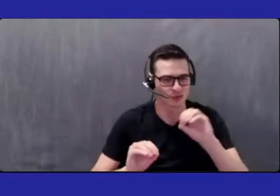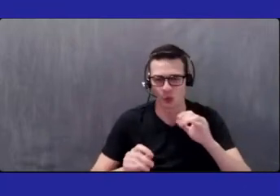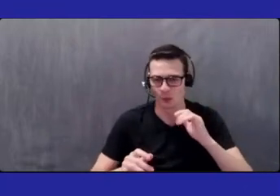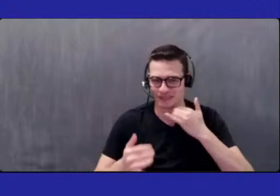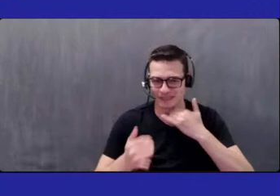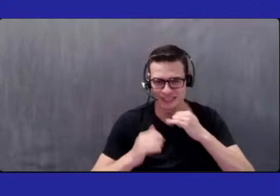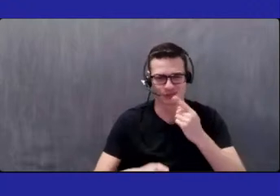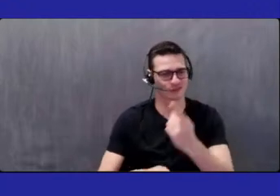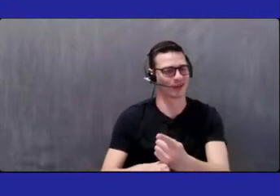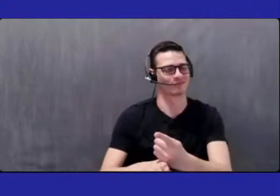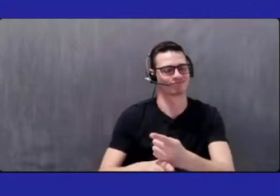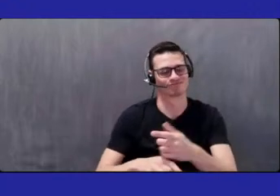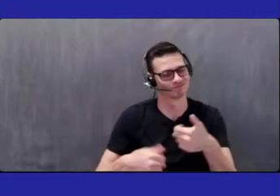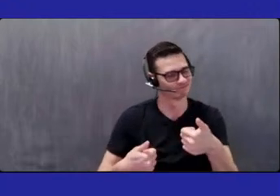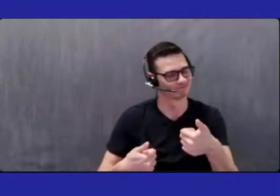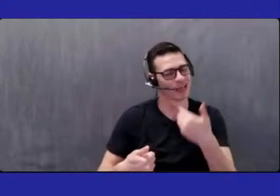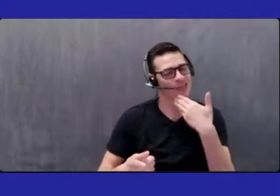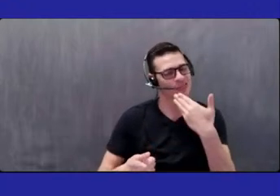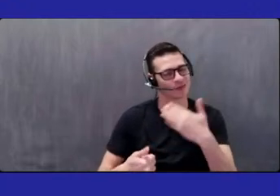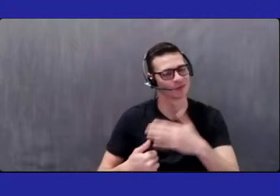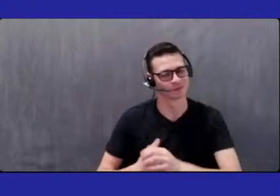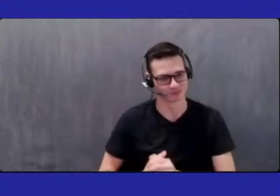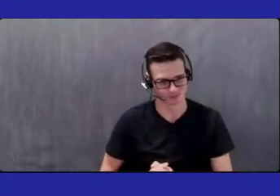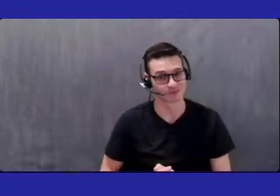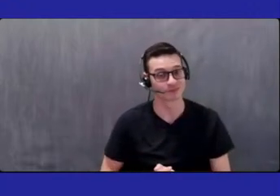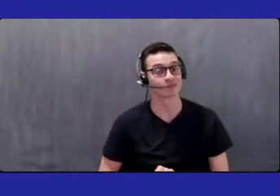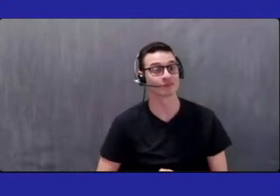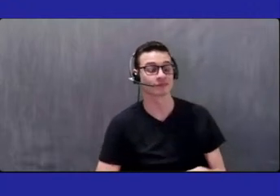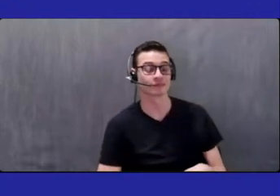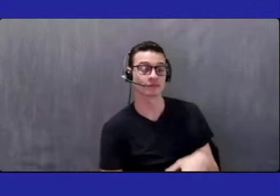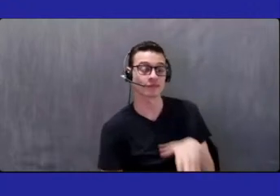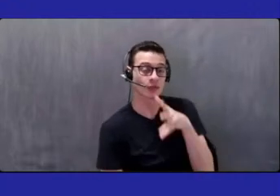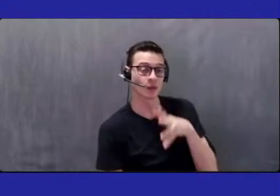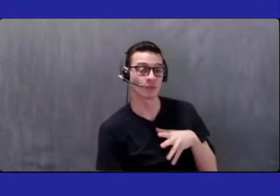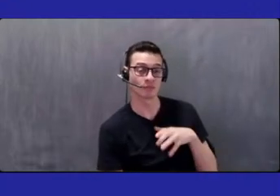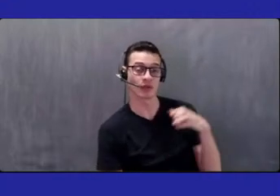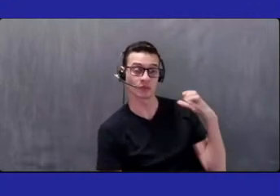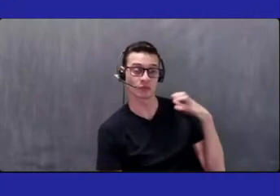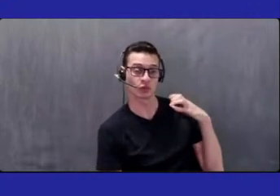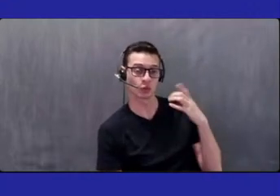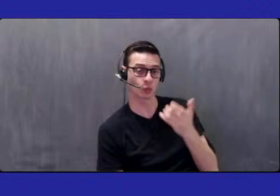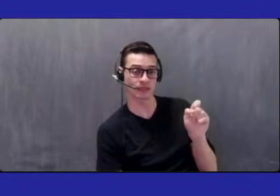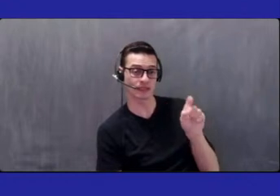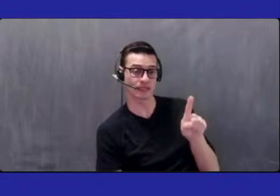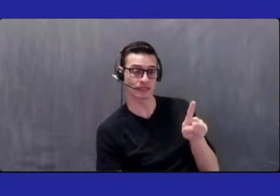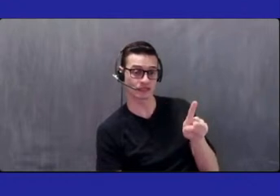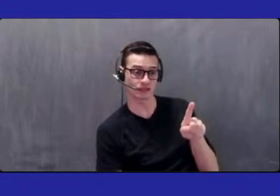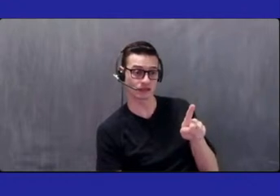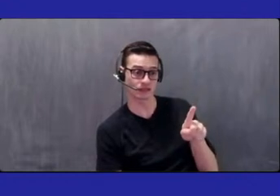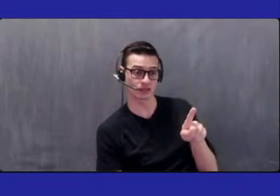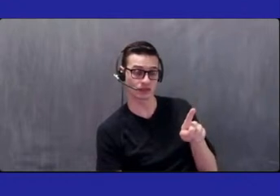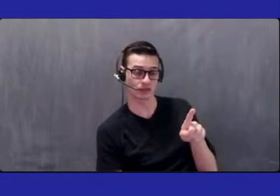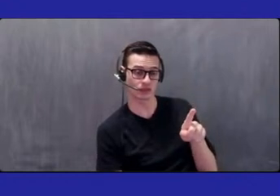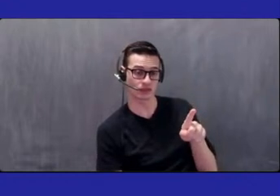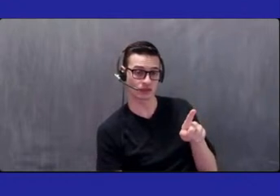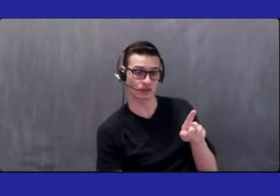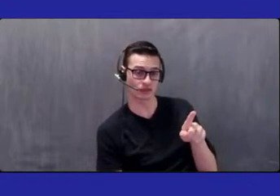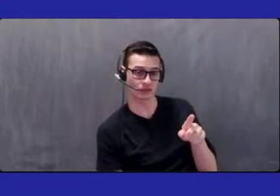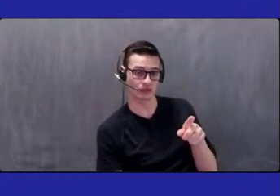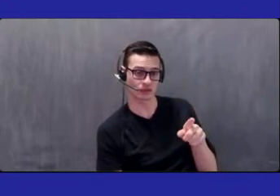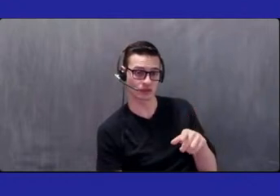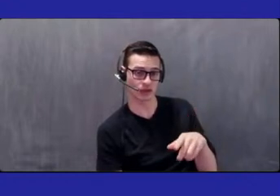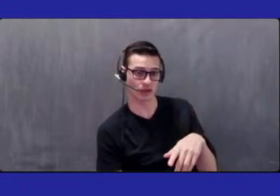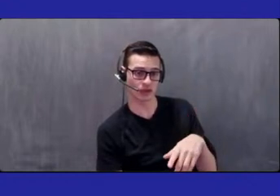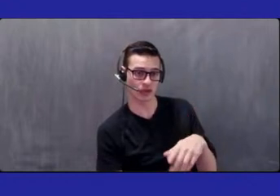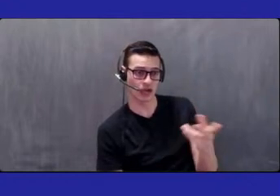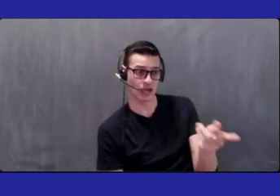But anyway, thank you. Madam Chairman, want to add, this young lady is doing an outstanding job in our community. That's why